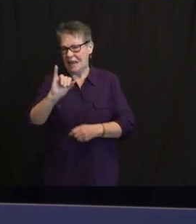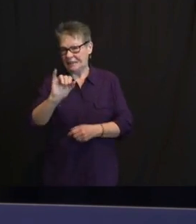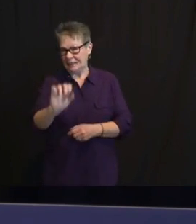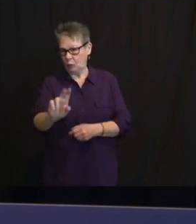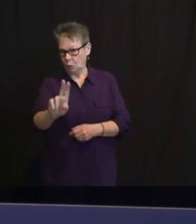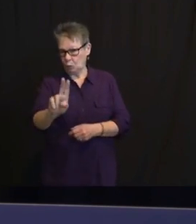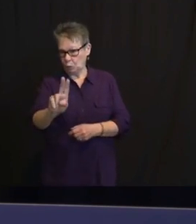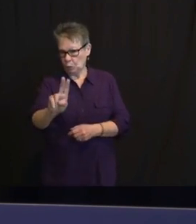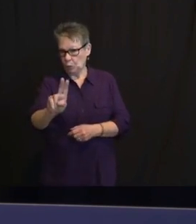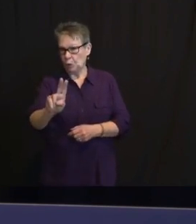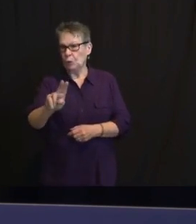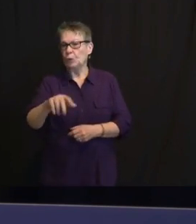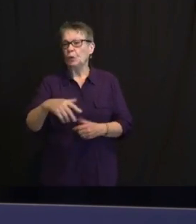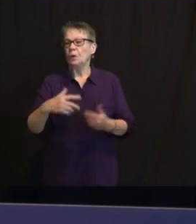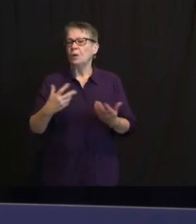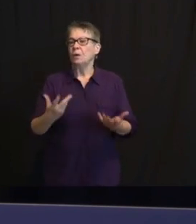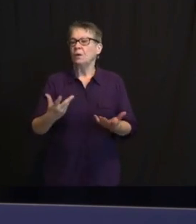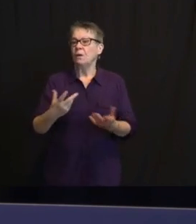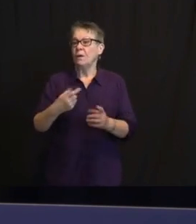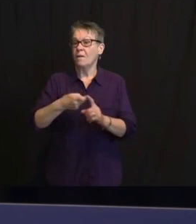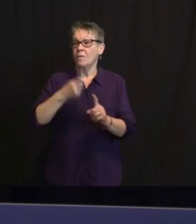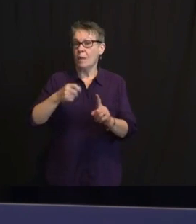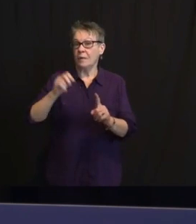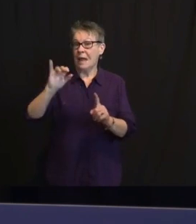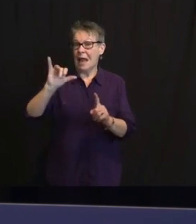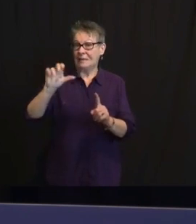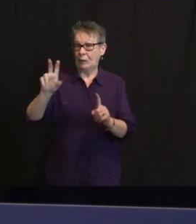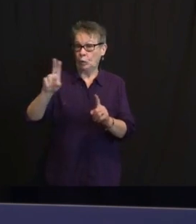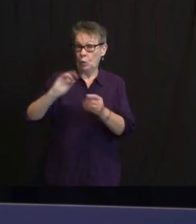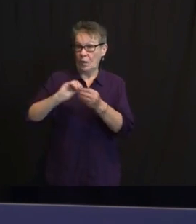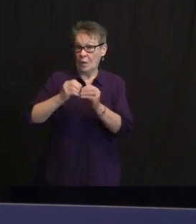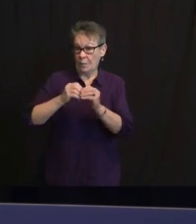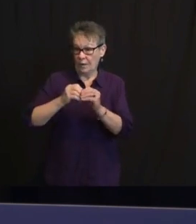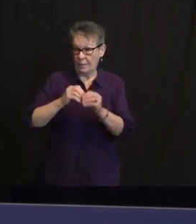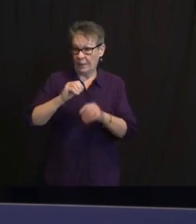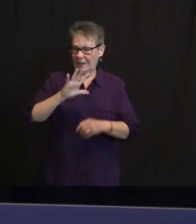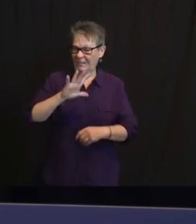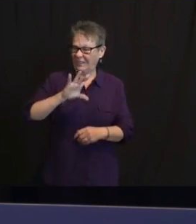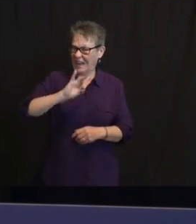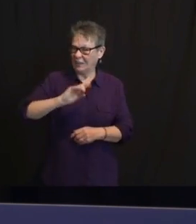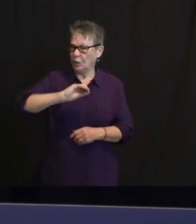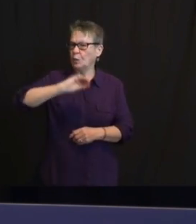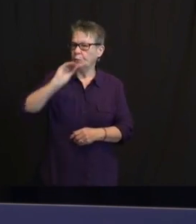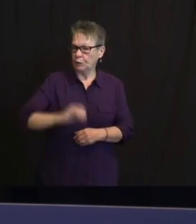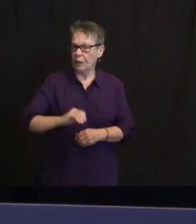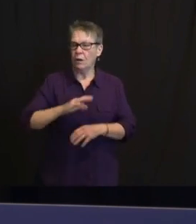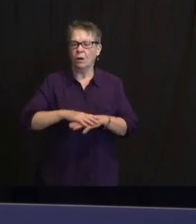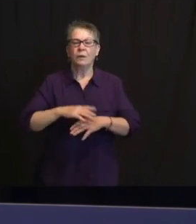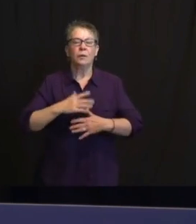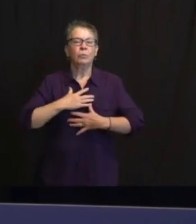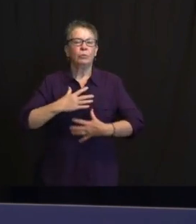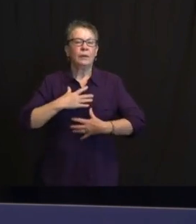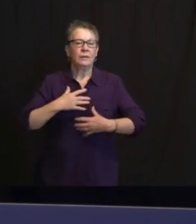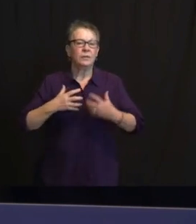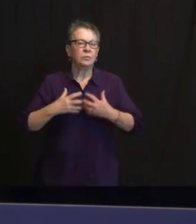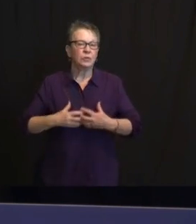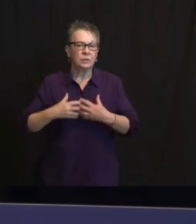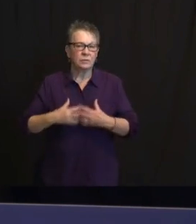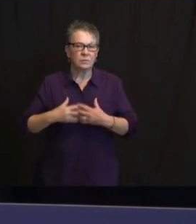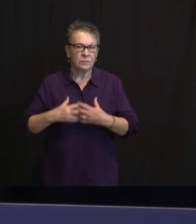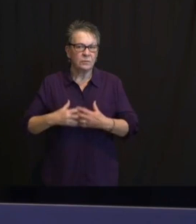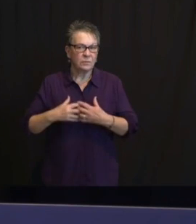AND 58% OF THOSE CRITICAL CARE PATIENTS ARE ON VENTILATORS. THAT NUMBER HAS DECREASED SIGNIFICANTLY.